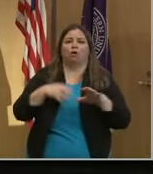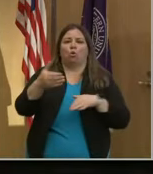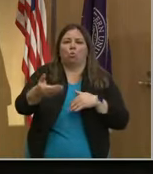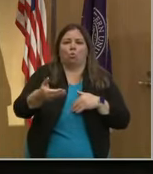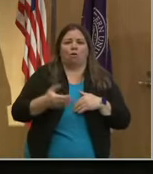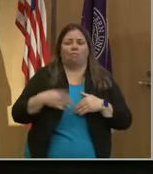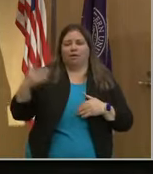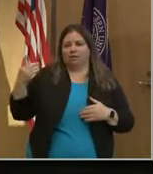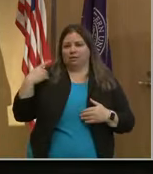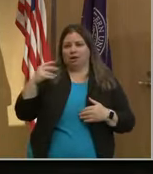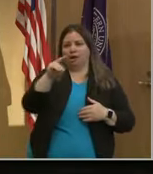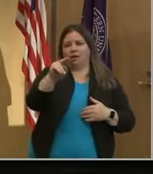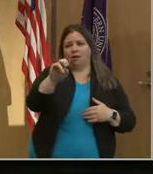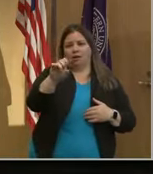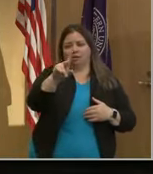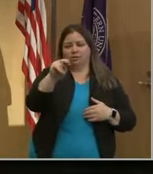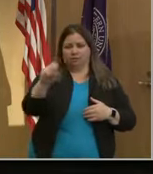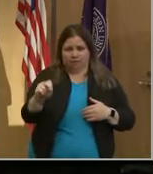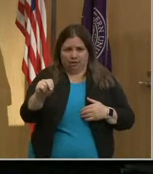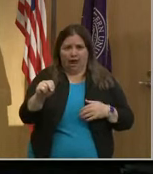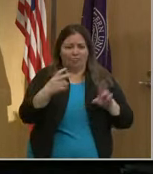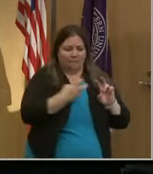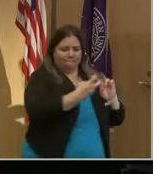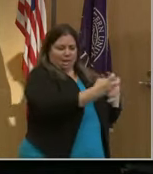welcoming Dean Nielsen and our panelists.